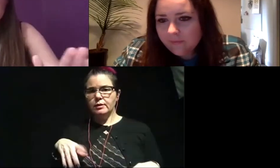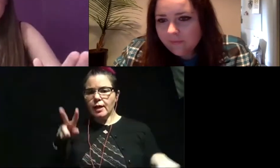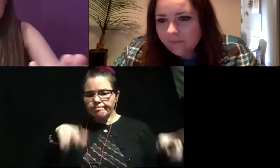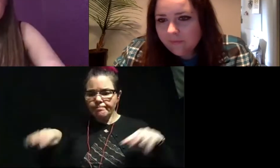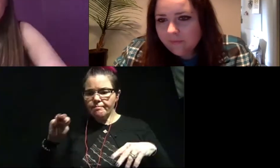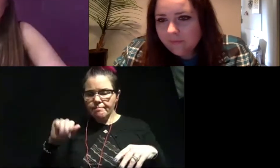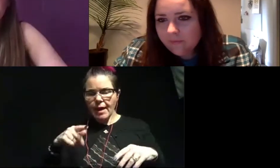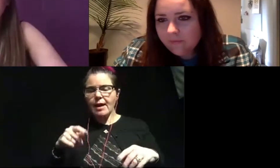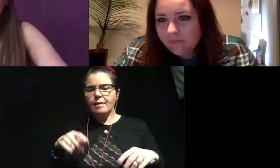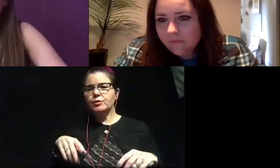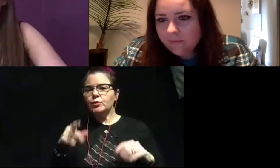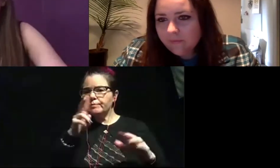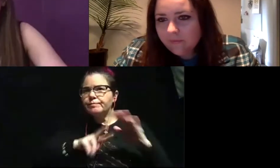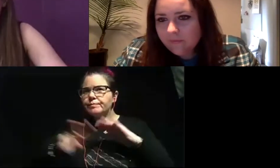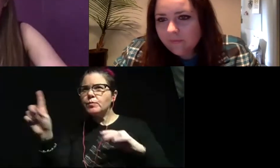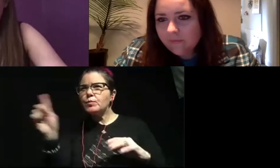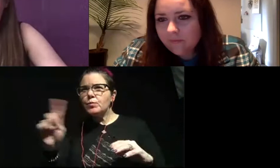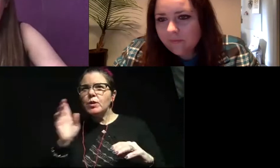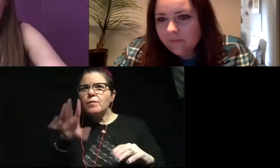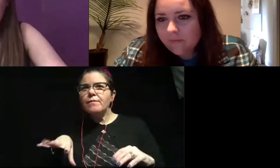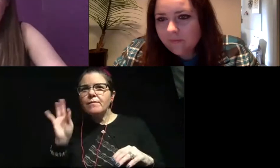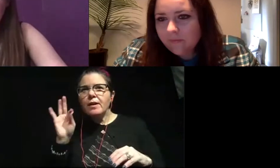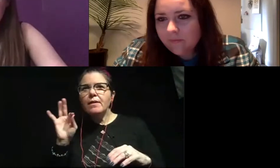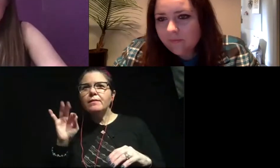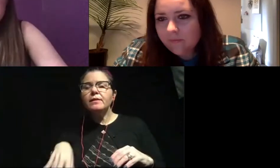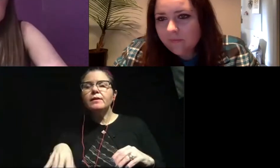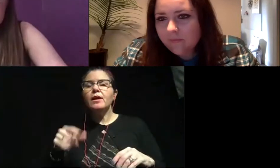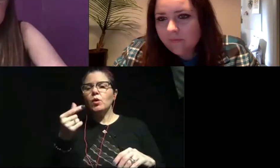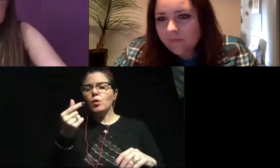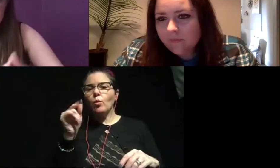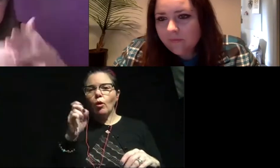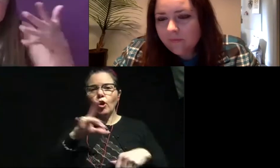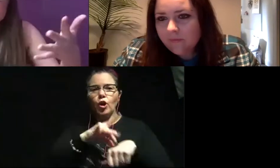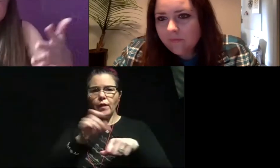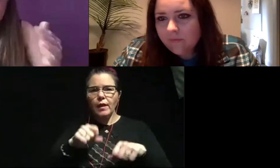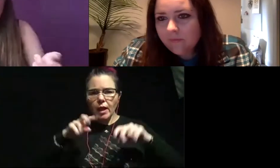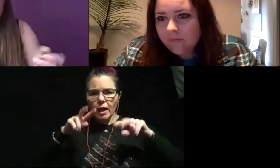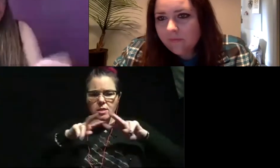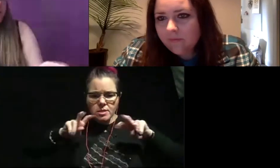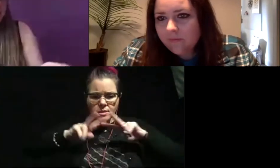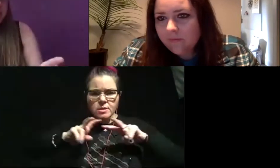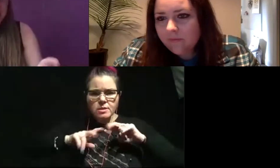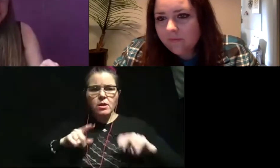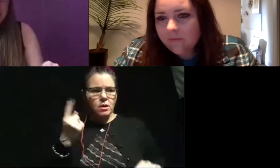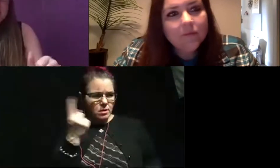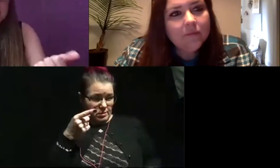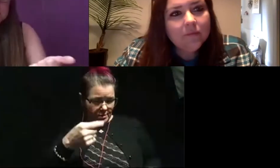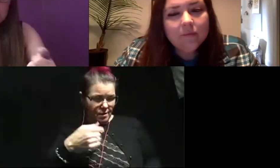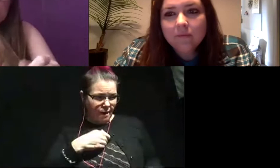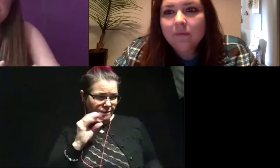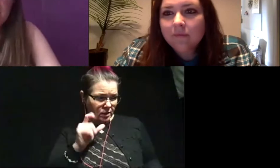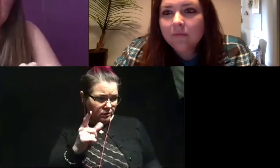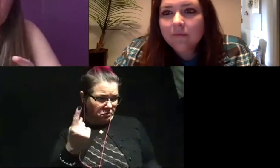maps to predict where we think fossils might find. So even Google Earth and things like that, we can actually look and say, oh, I wonder if that place might have fossils.